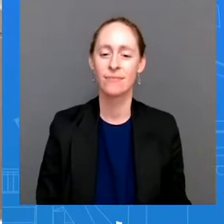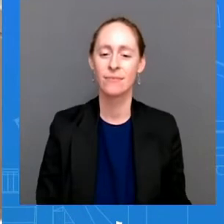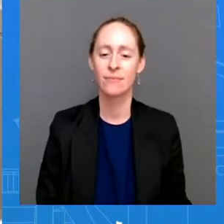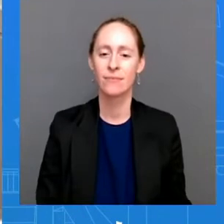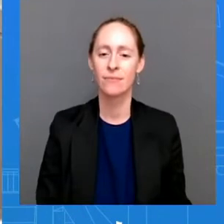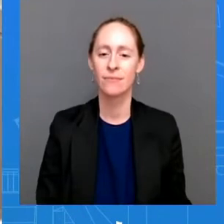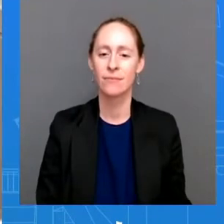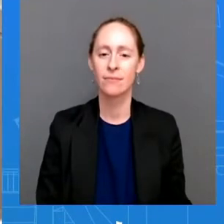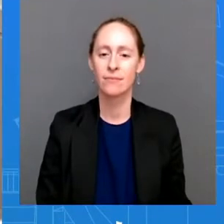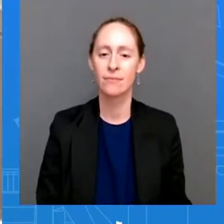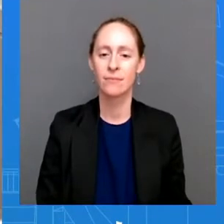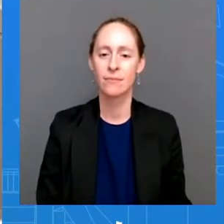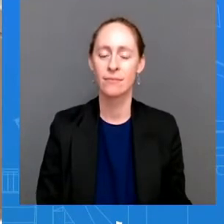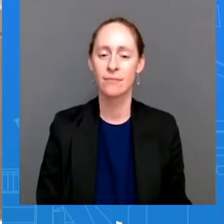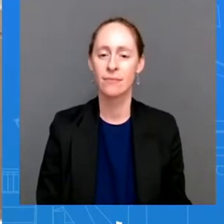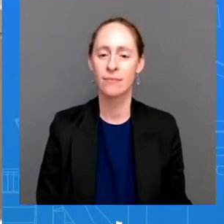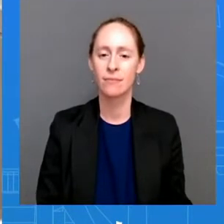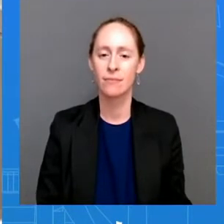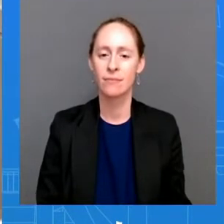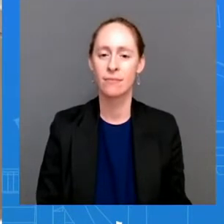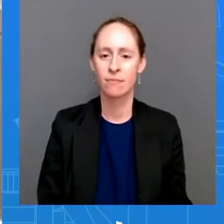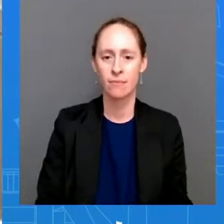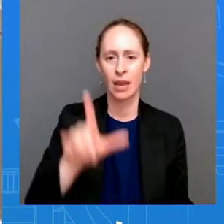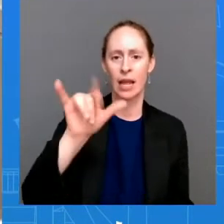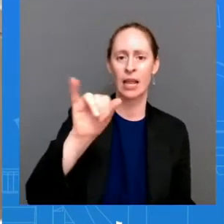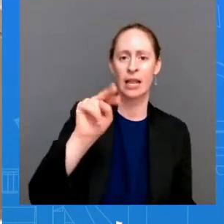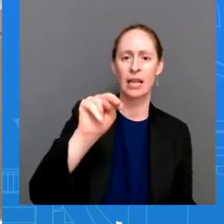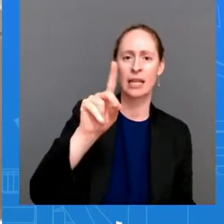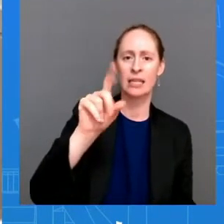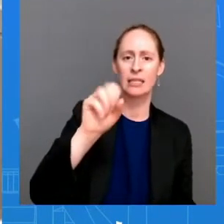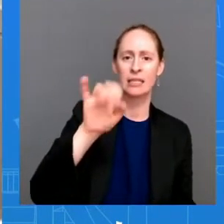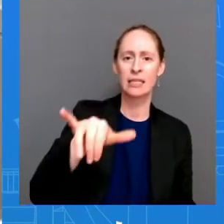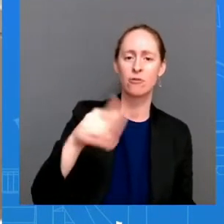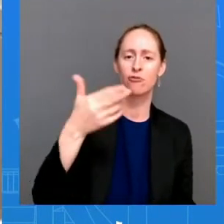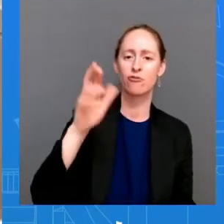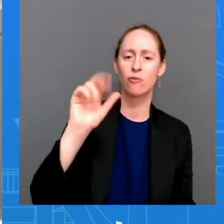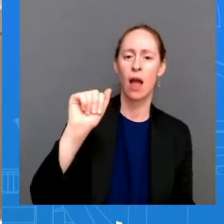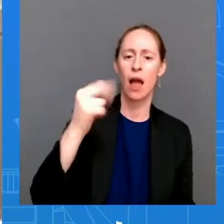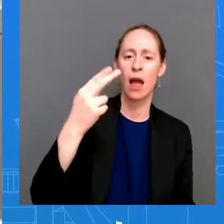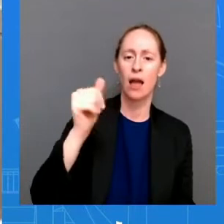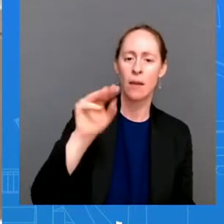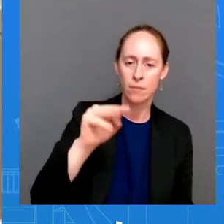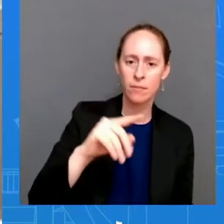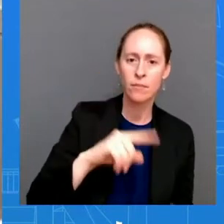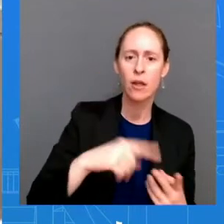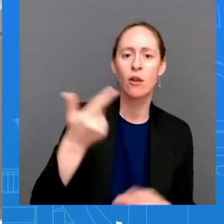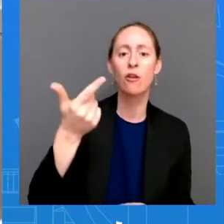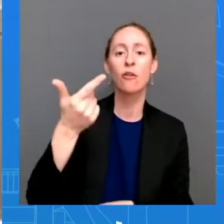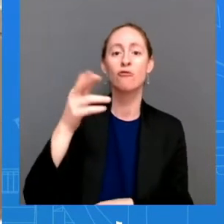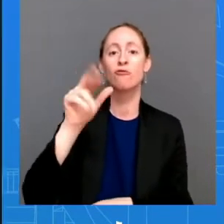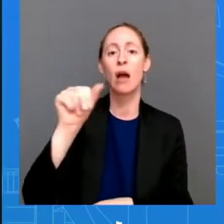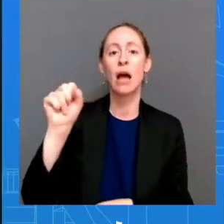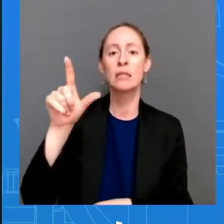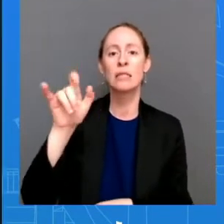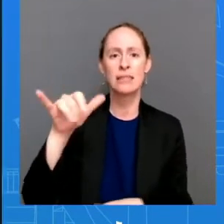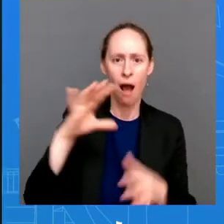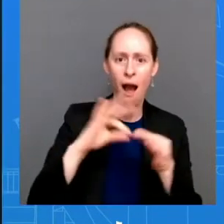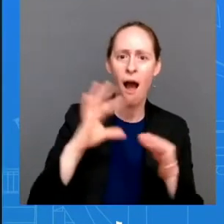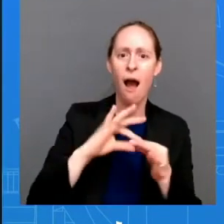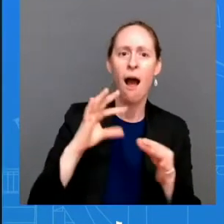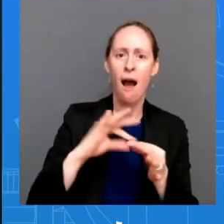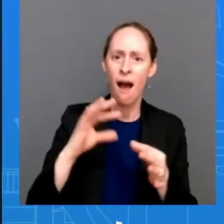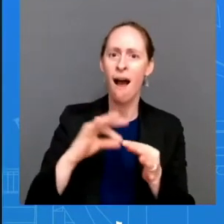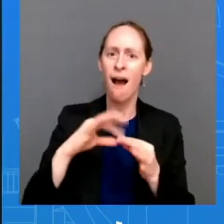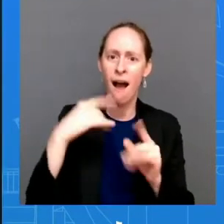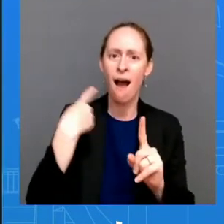good thing chuck grassley i'm sure glad that she went is president biden just worried about hurting she's feelings i